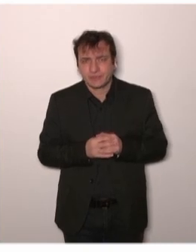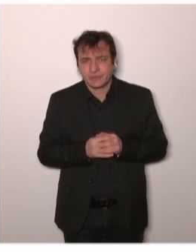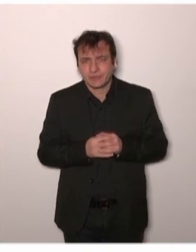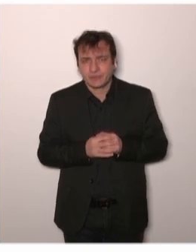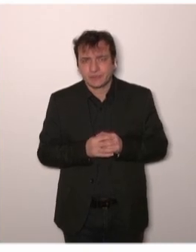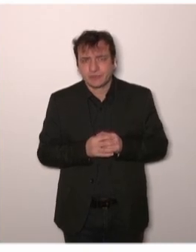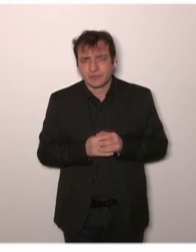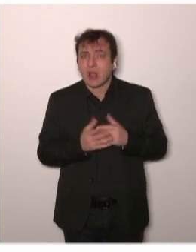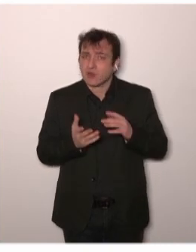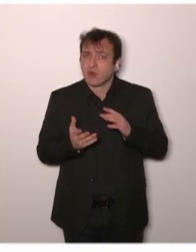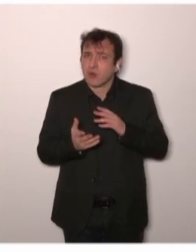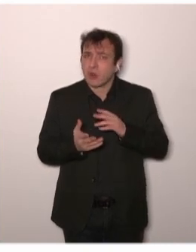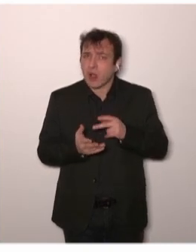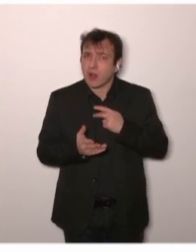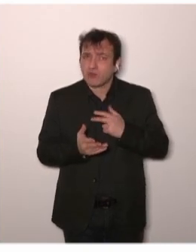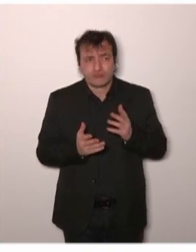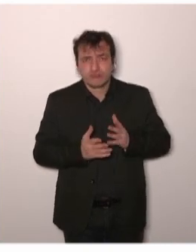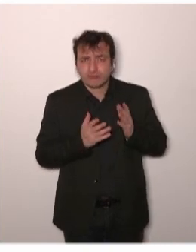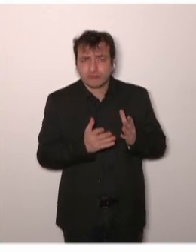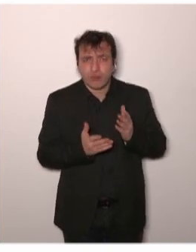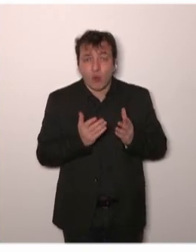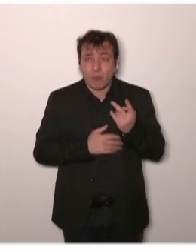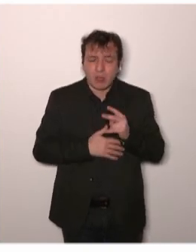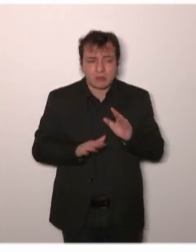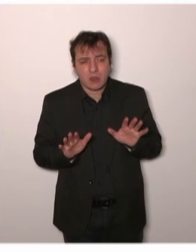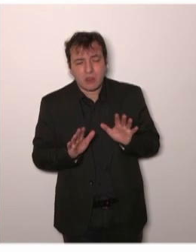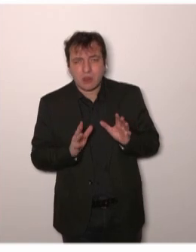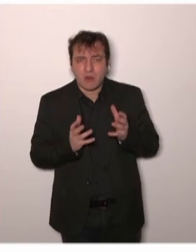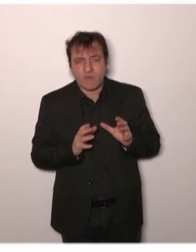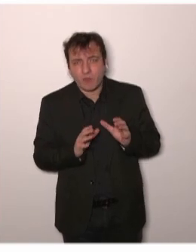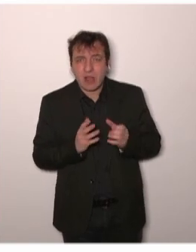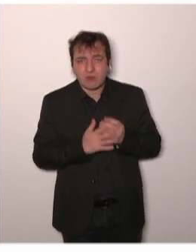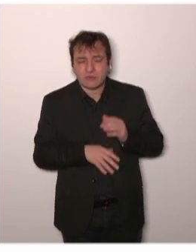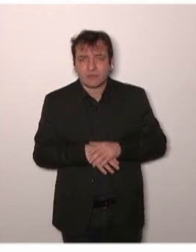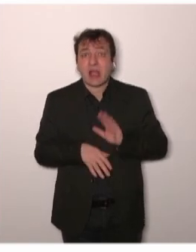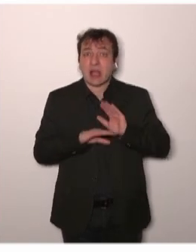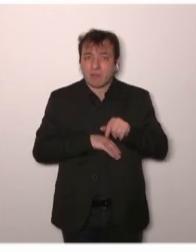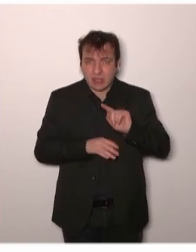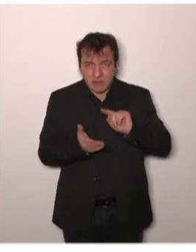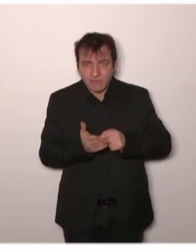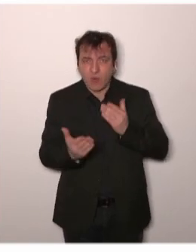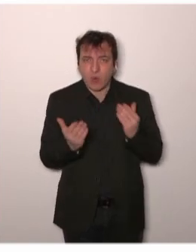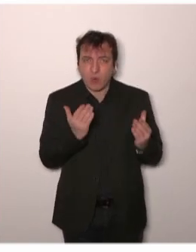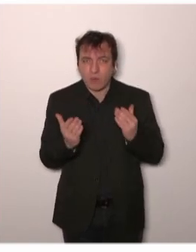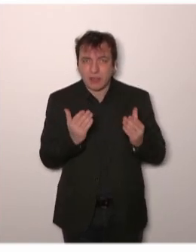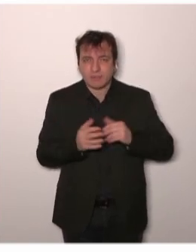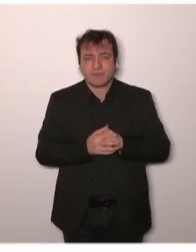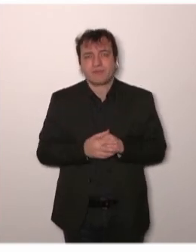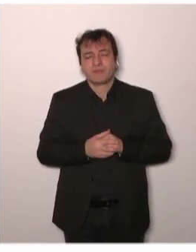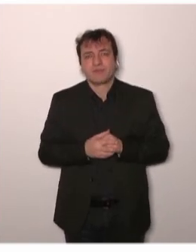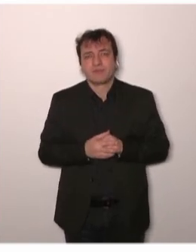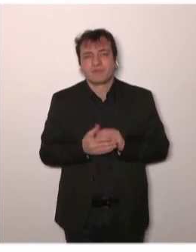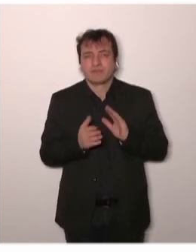trial, and I'm going really to compare that, and when you realize that what you've been doing did not good to patients, on the